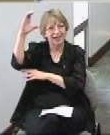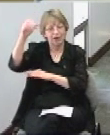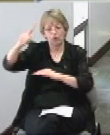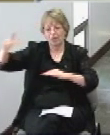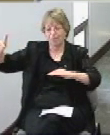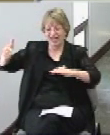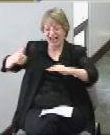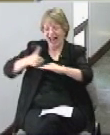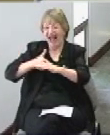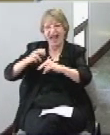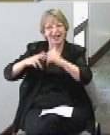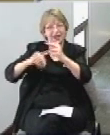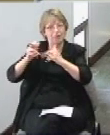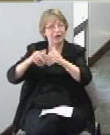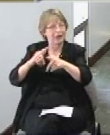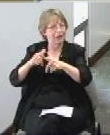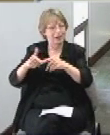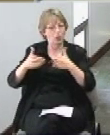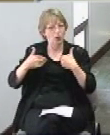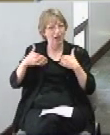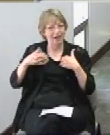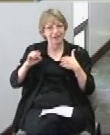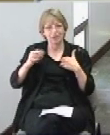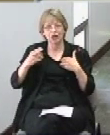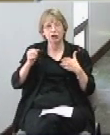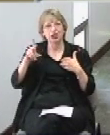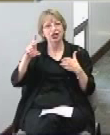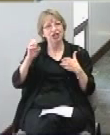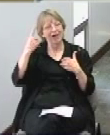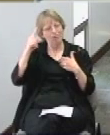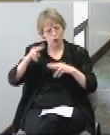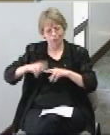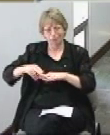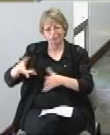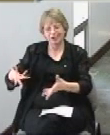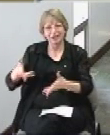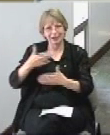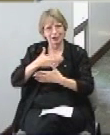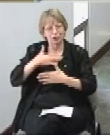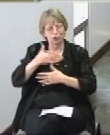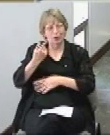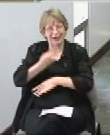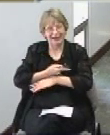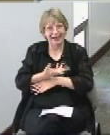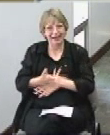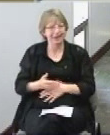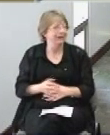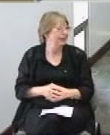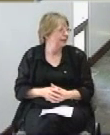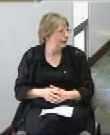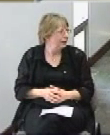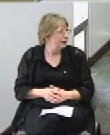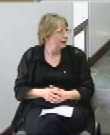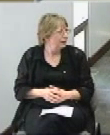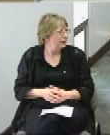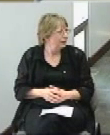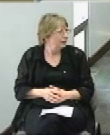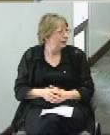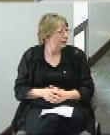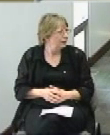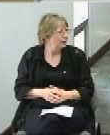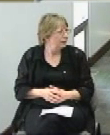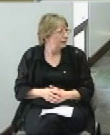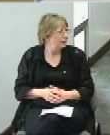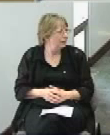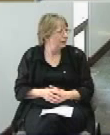so that area will be shaded as far as the next